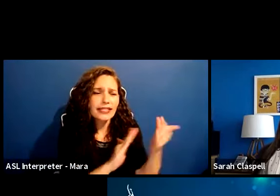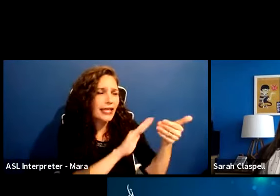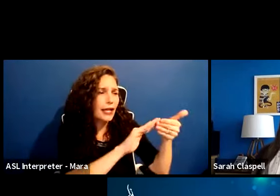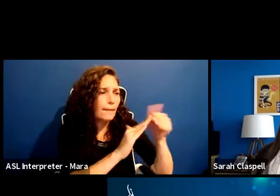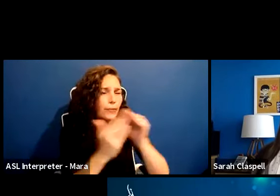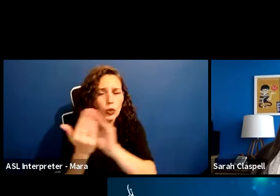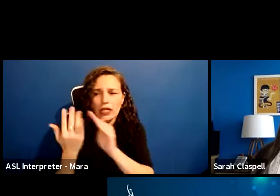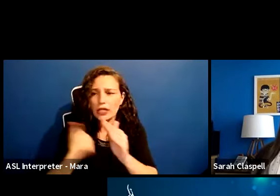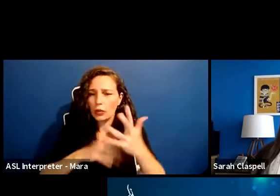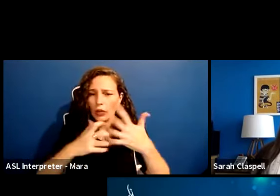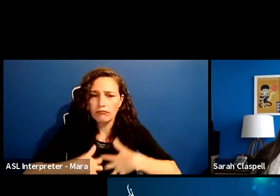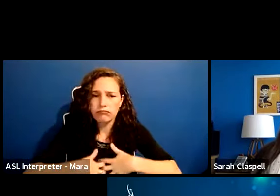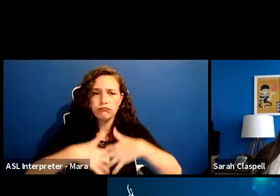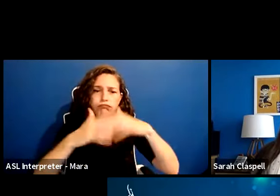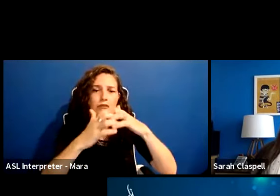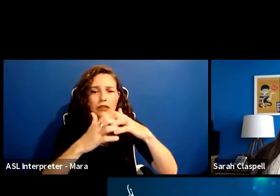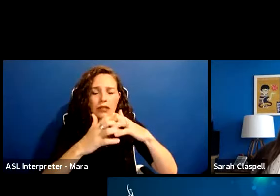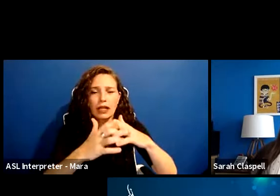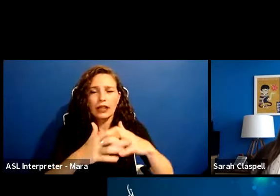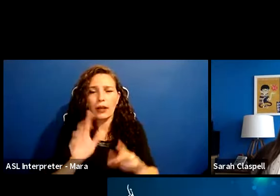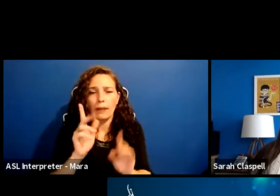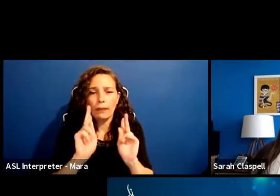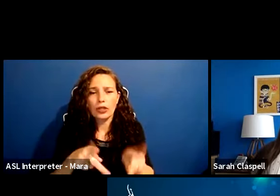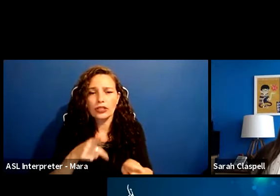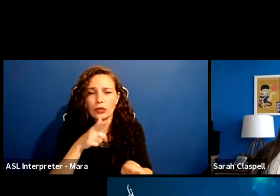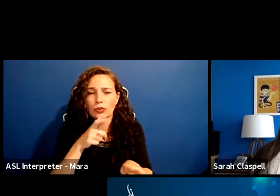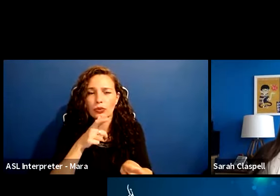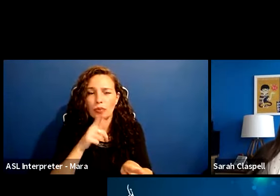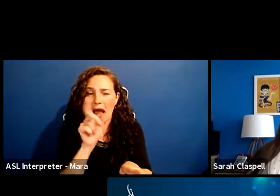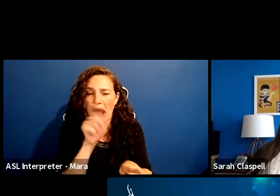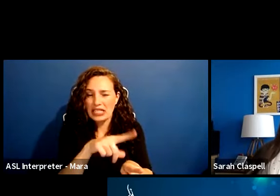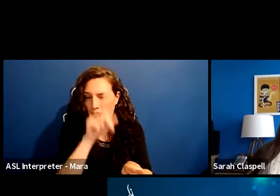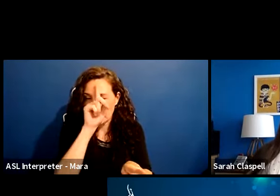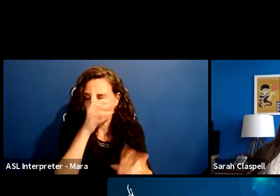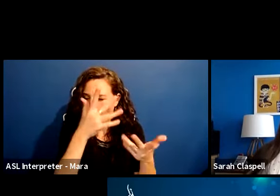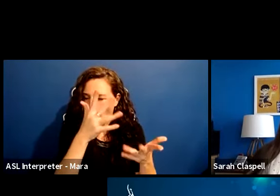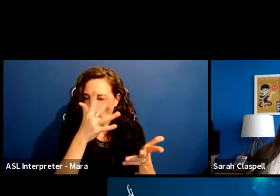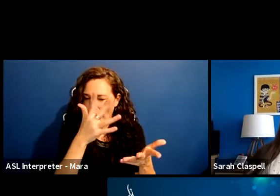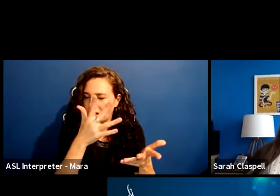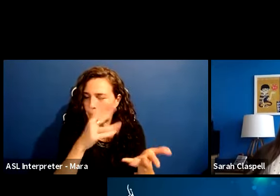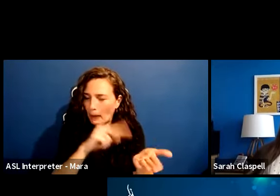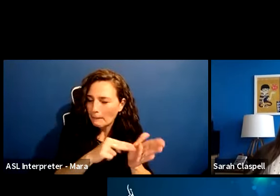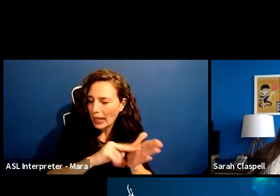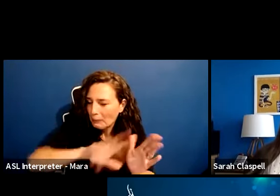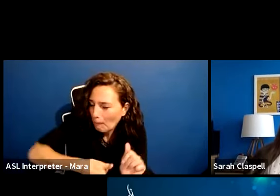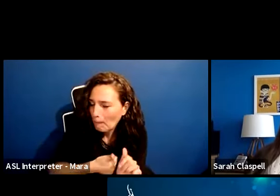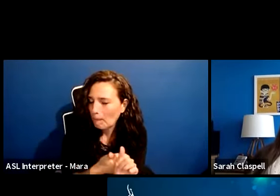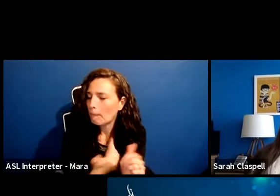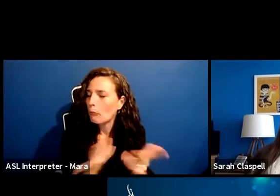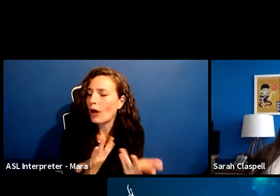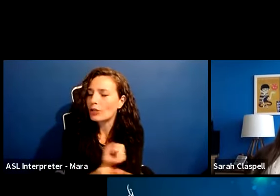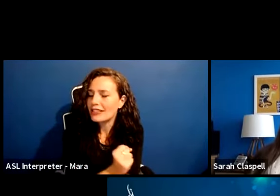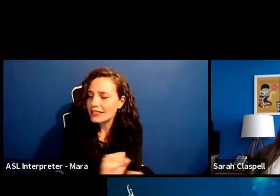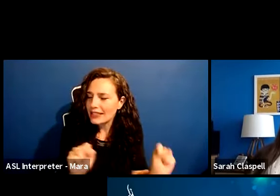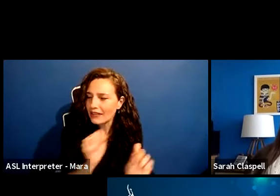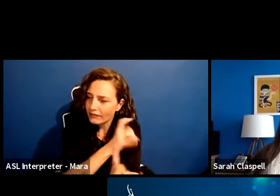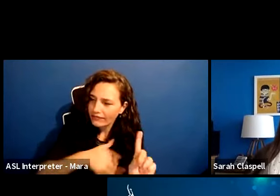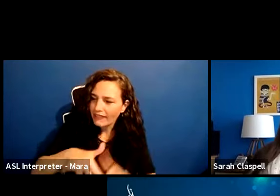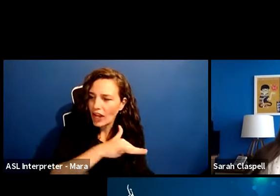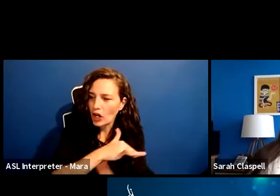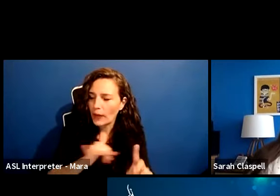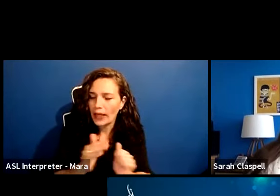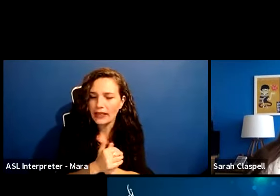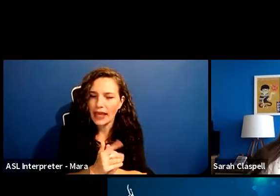think the, the person who asked that question was already kind of alluding to that about creating a safe, uh, environment, uh, tolerant environment, a supportive